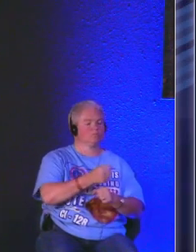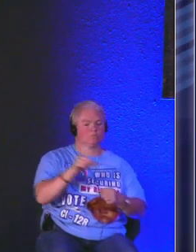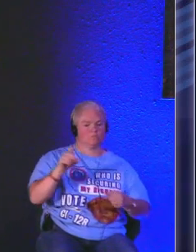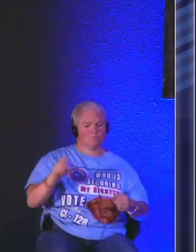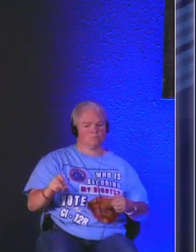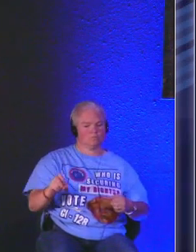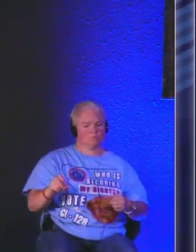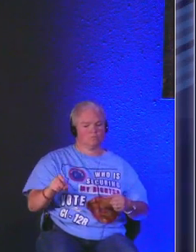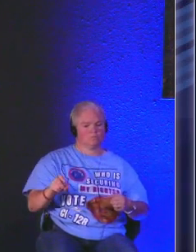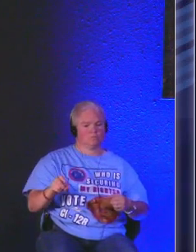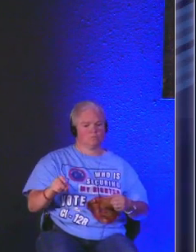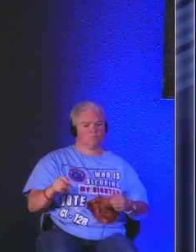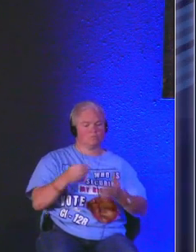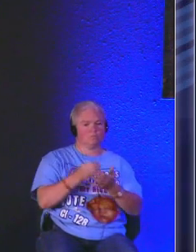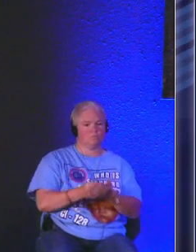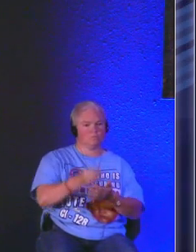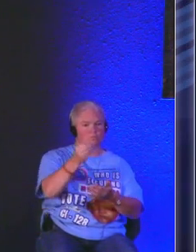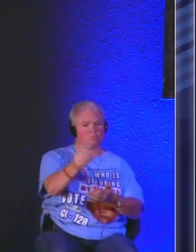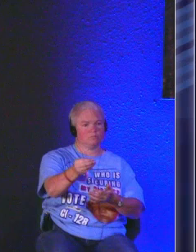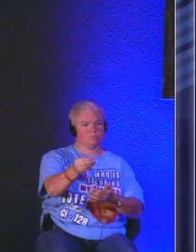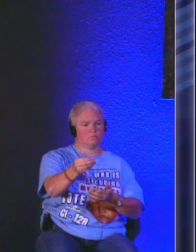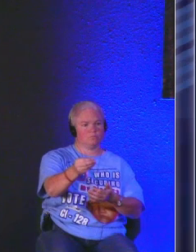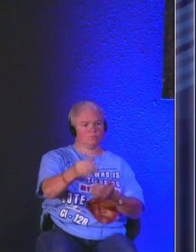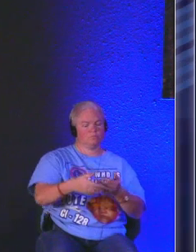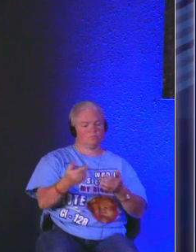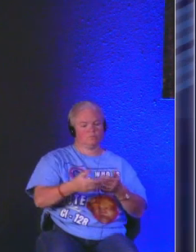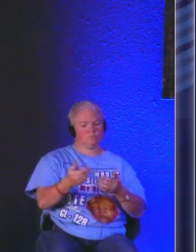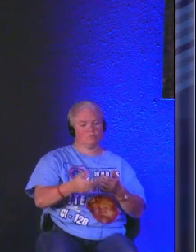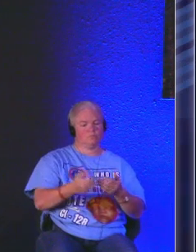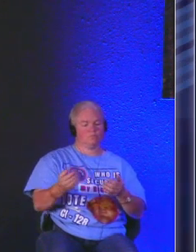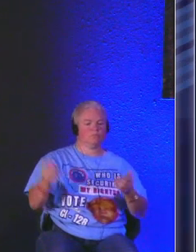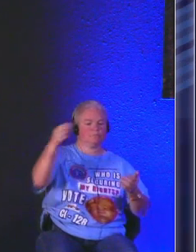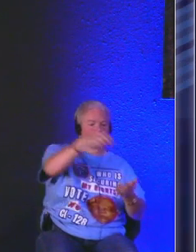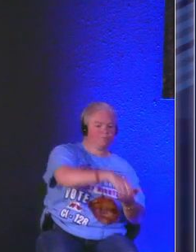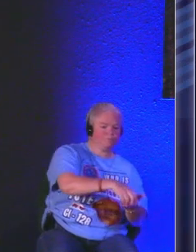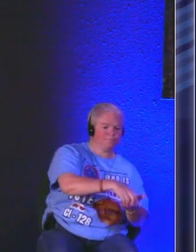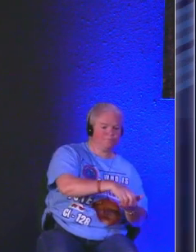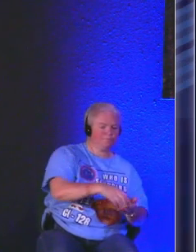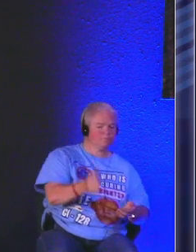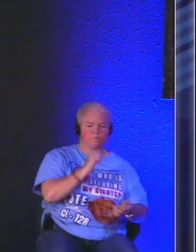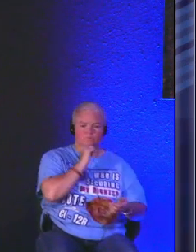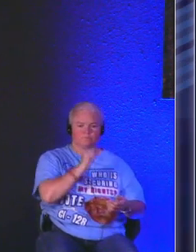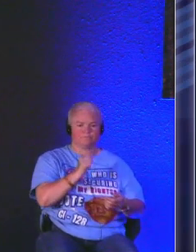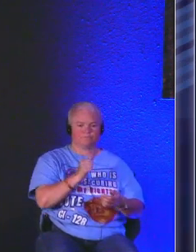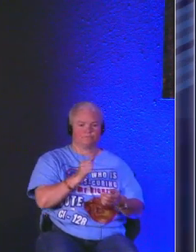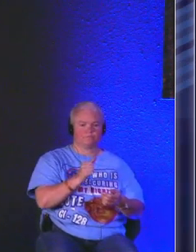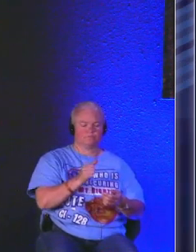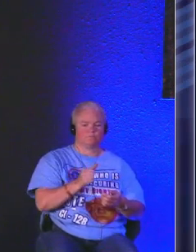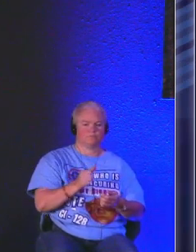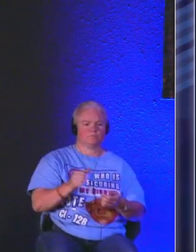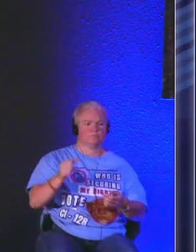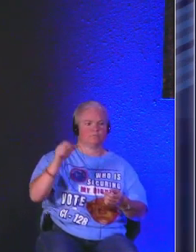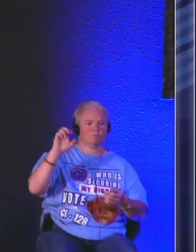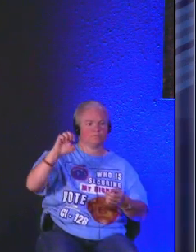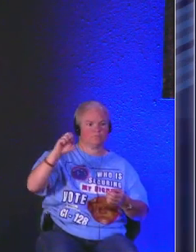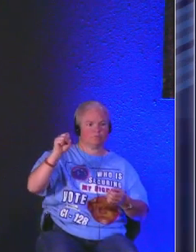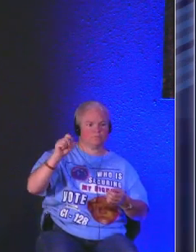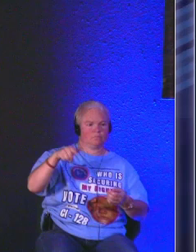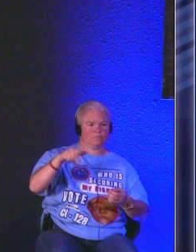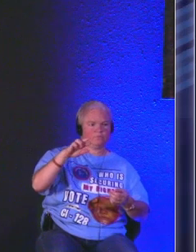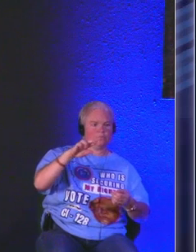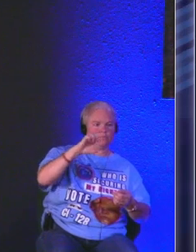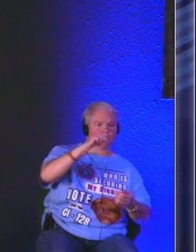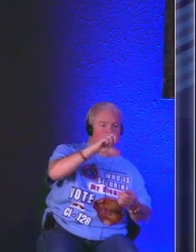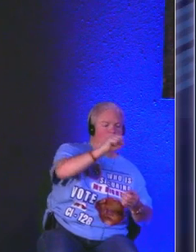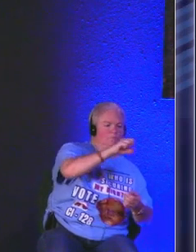is in need of cashiers and that's an easy way to step in you don't gotta run the fancy espresso machine or anything like that